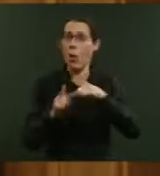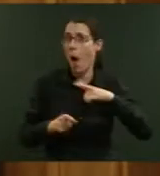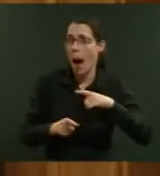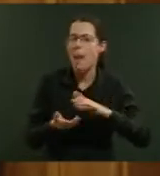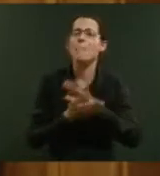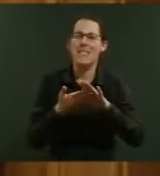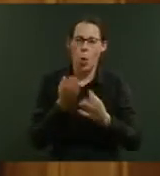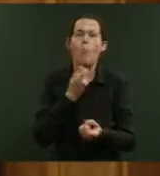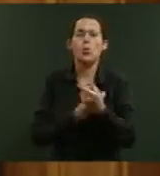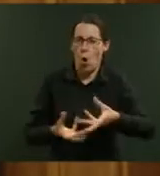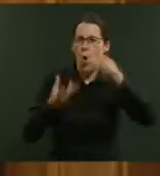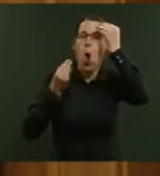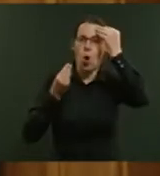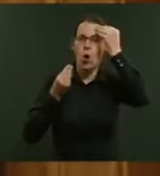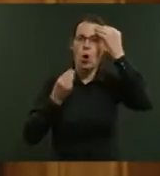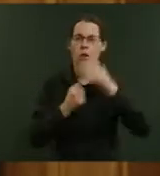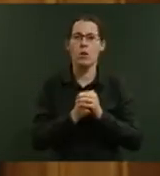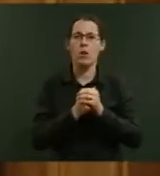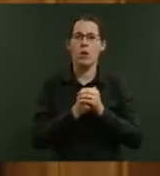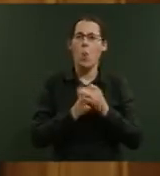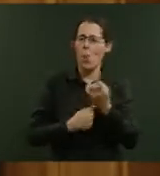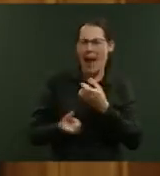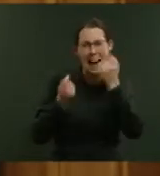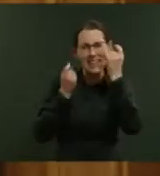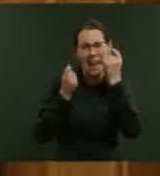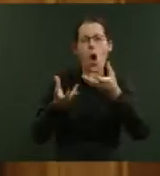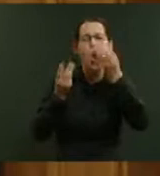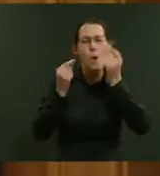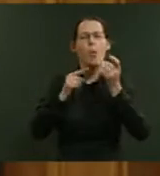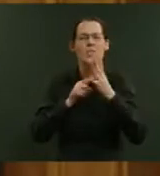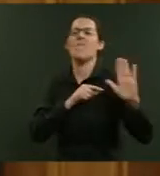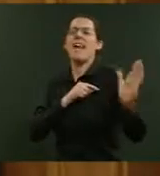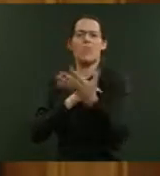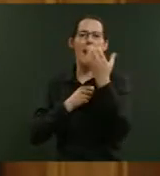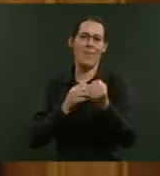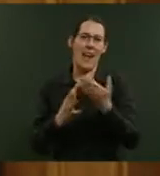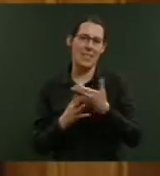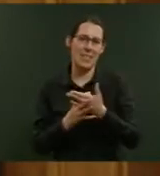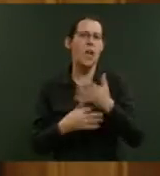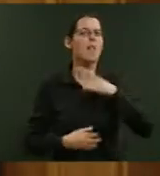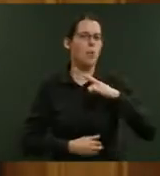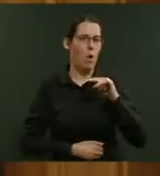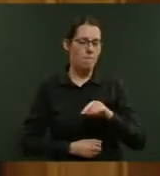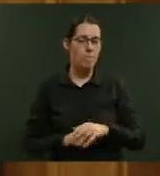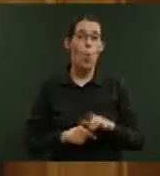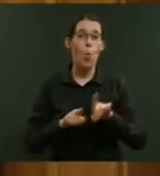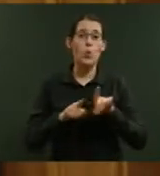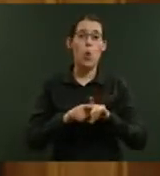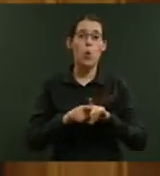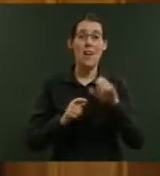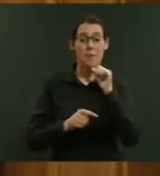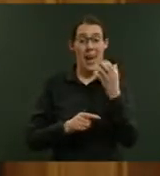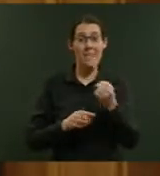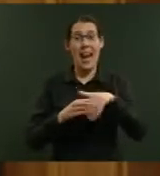so that we understand and learn the importance of everybody having access. And through having an electoral